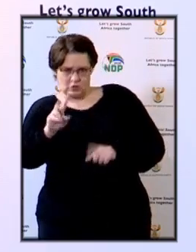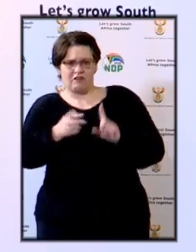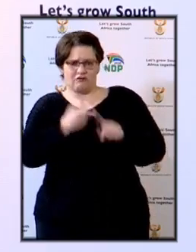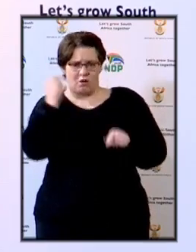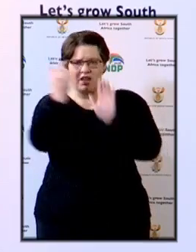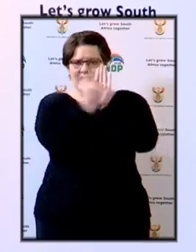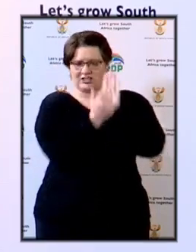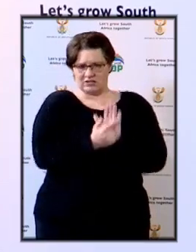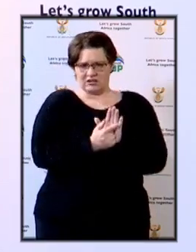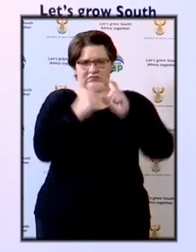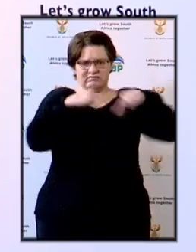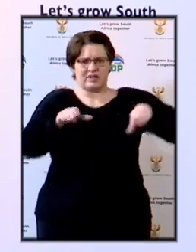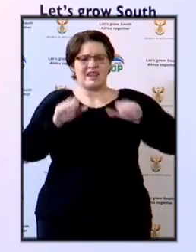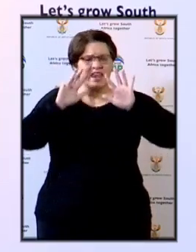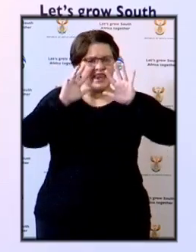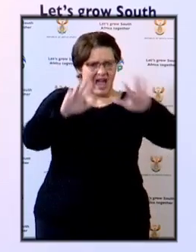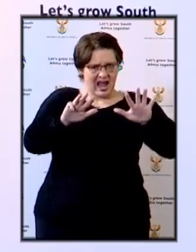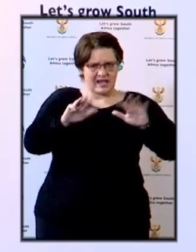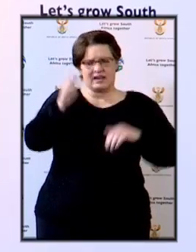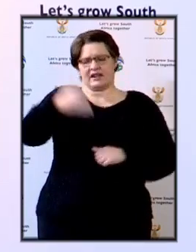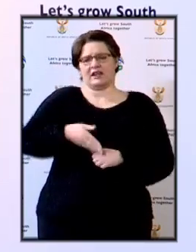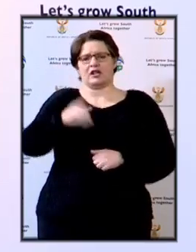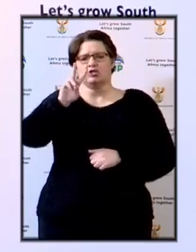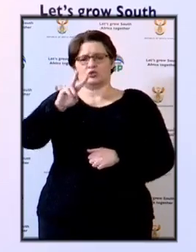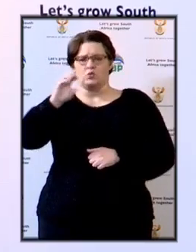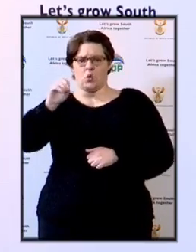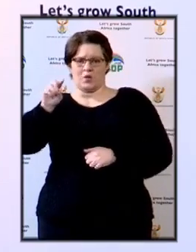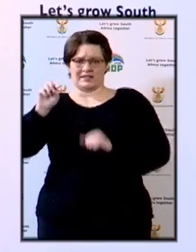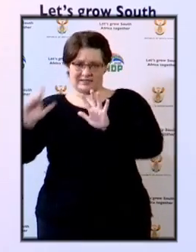9 of 2017.